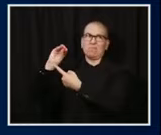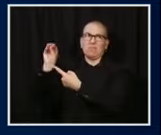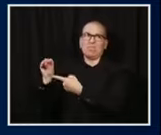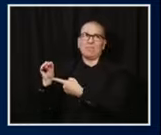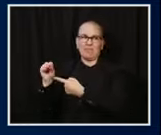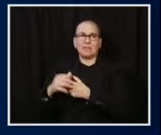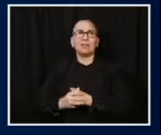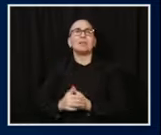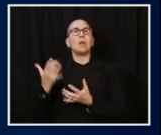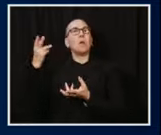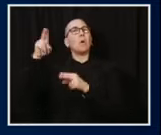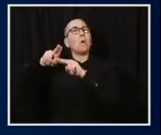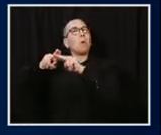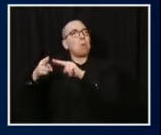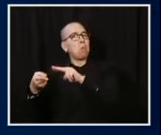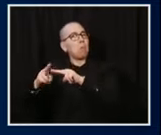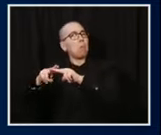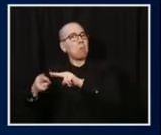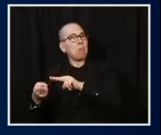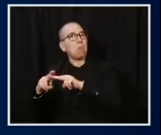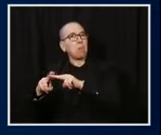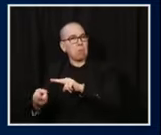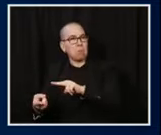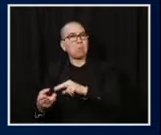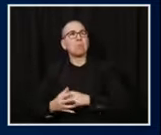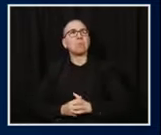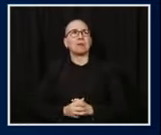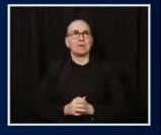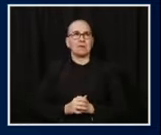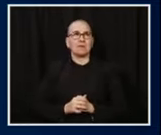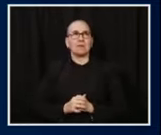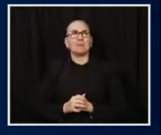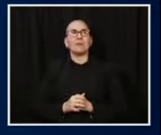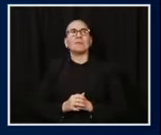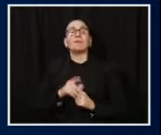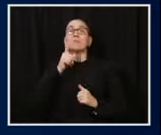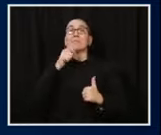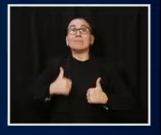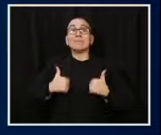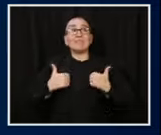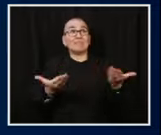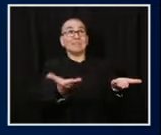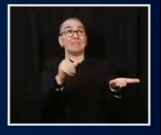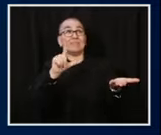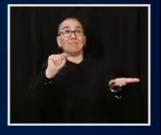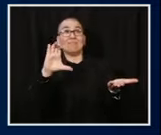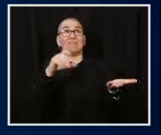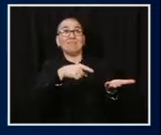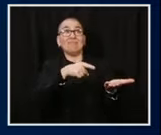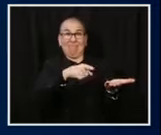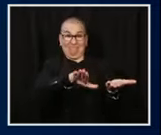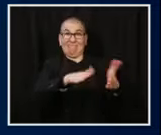60% of all deaths being among the residents of long-term care facilities of this broad